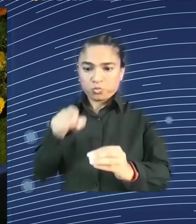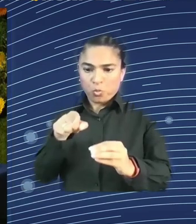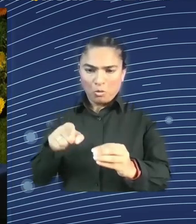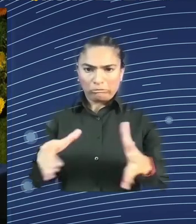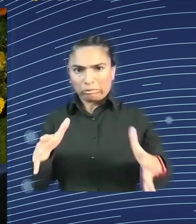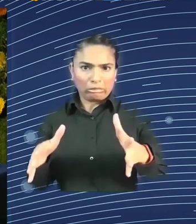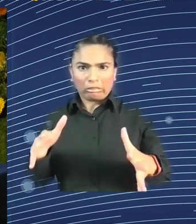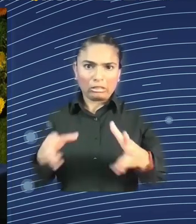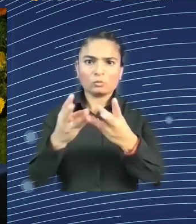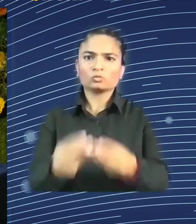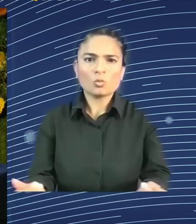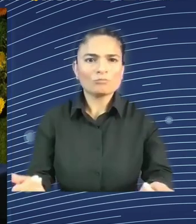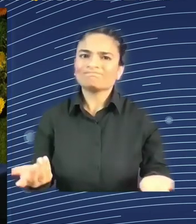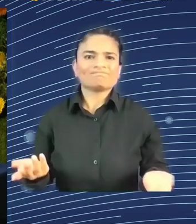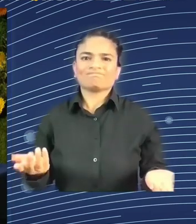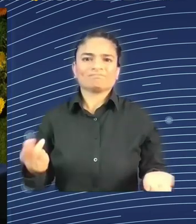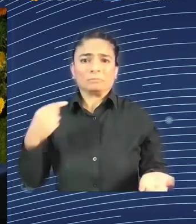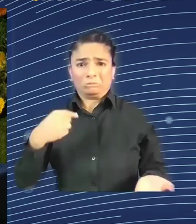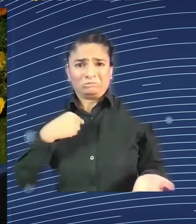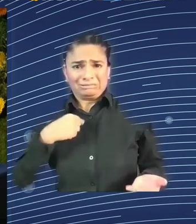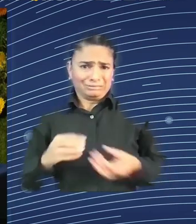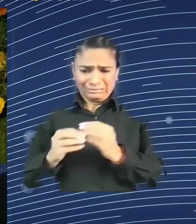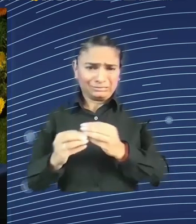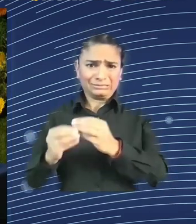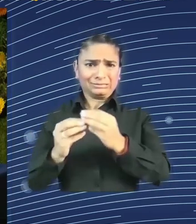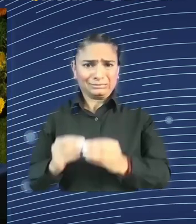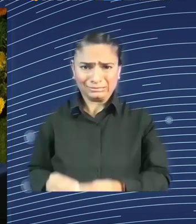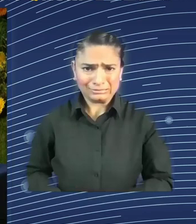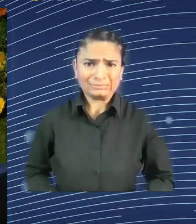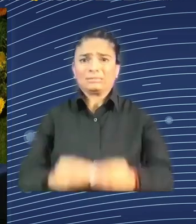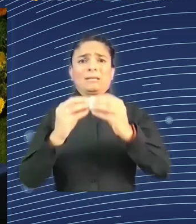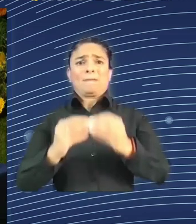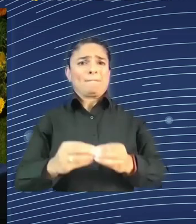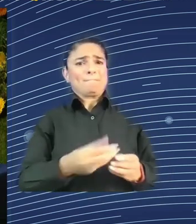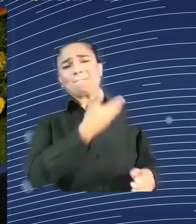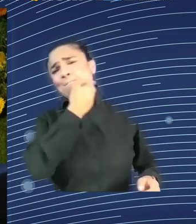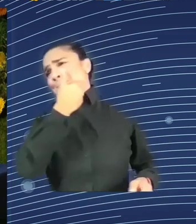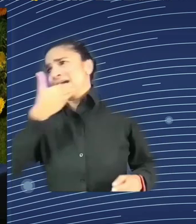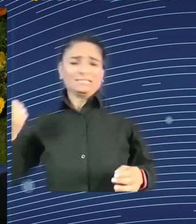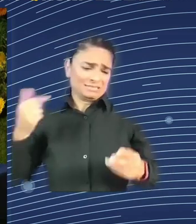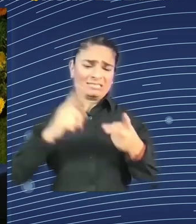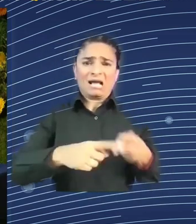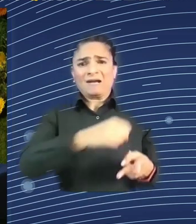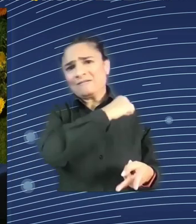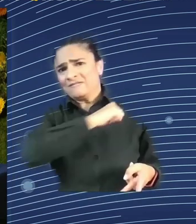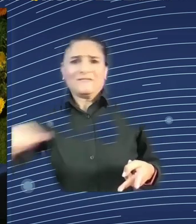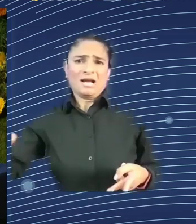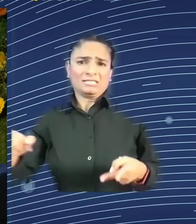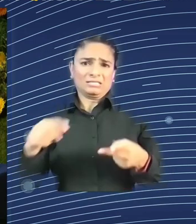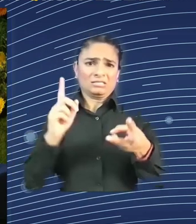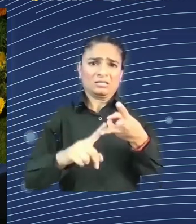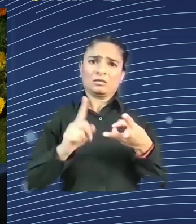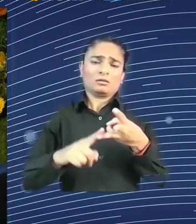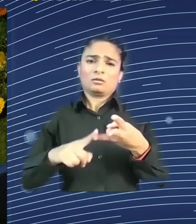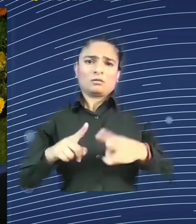the more reliable but not taking account all these subjects. At Latitude, we think we need to reinvent the